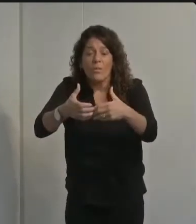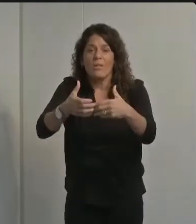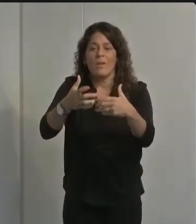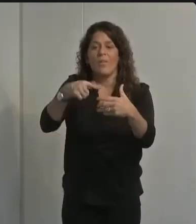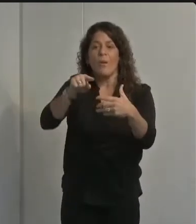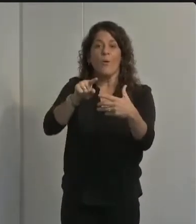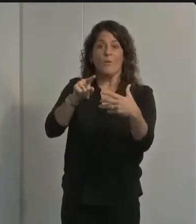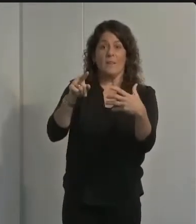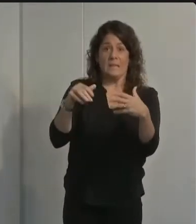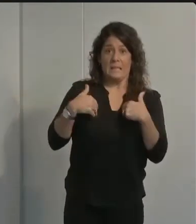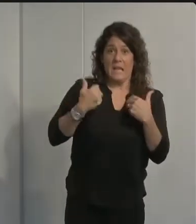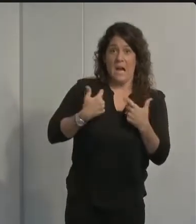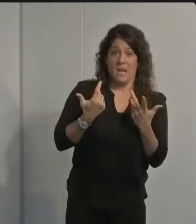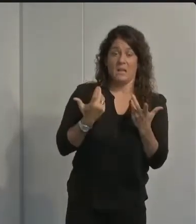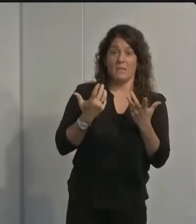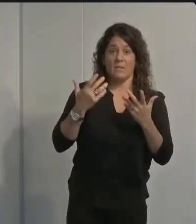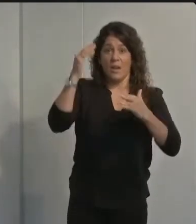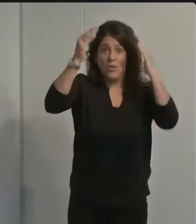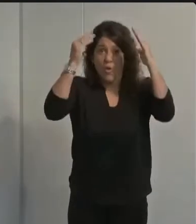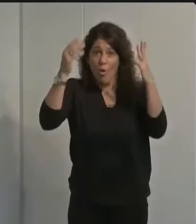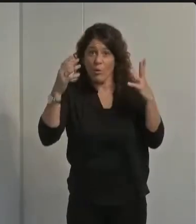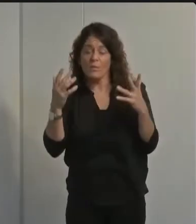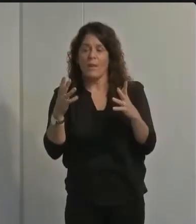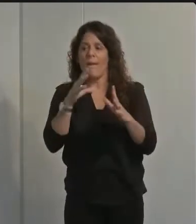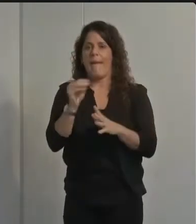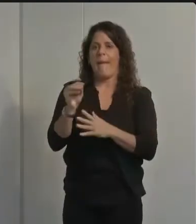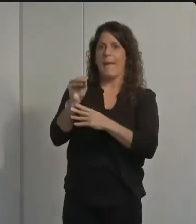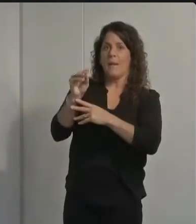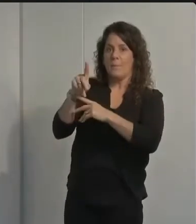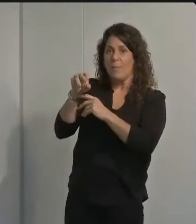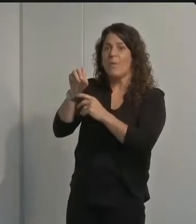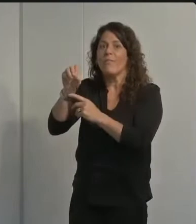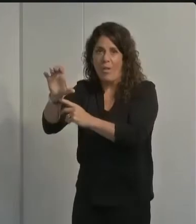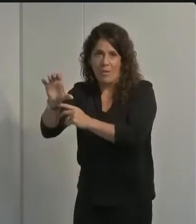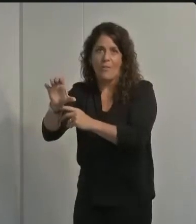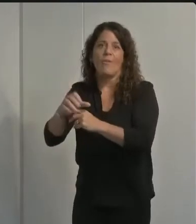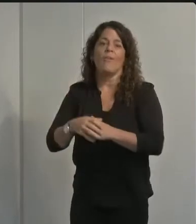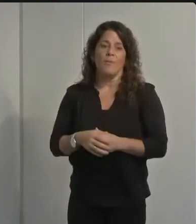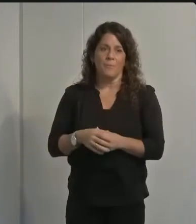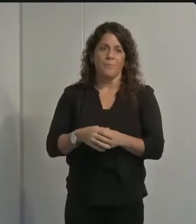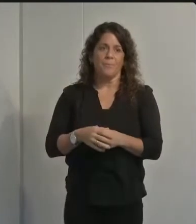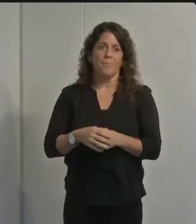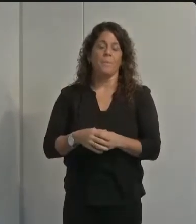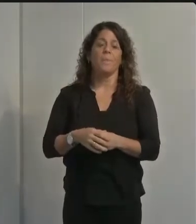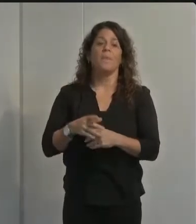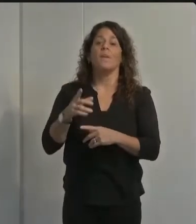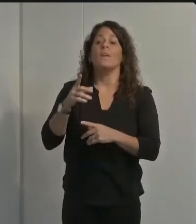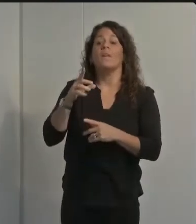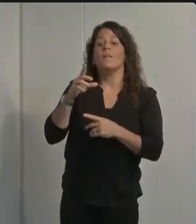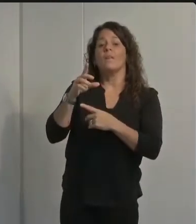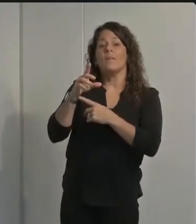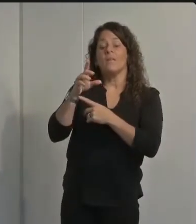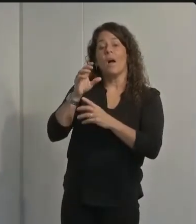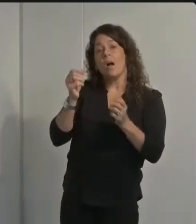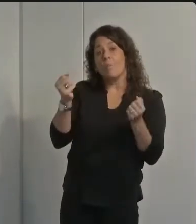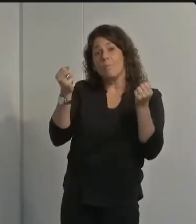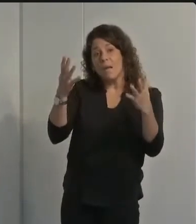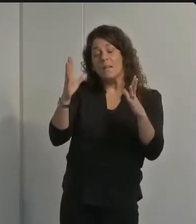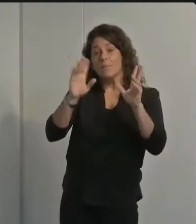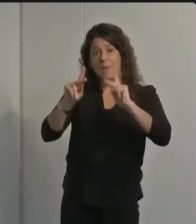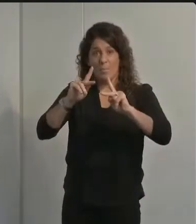of all ages the prevalence of anxiety symptoms says the cdc among all populations